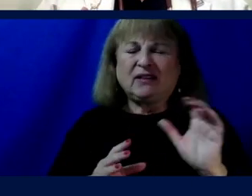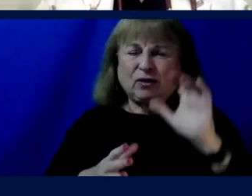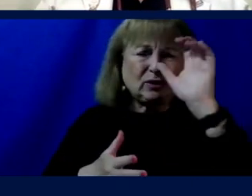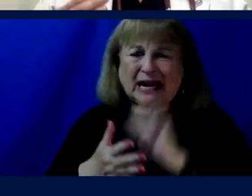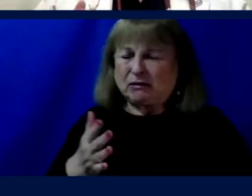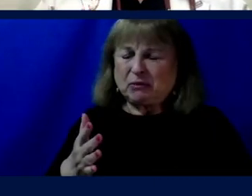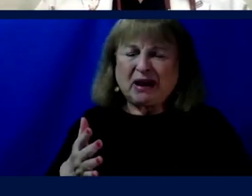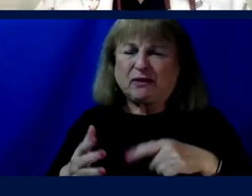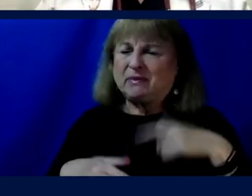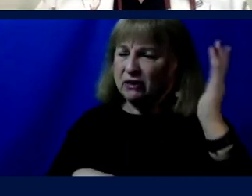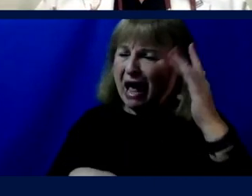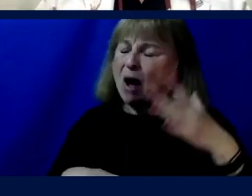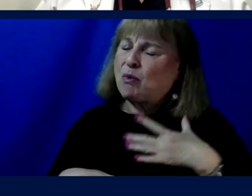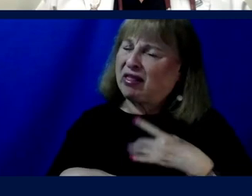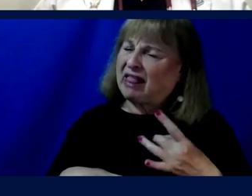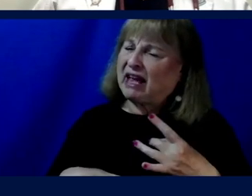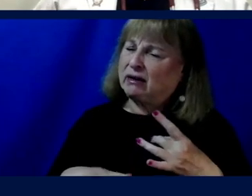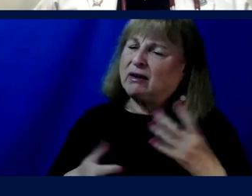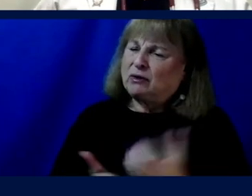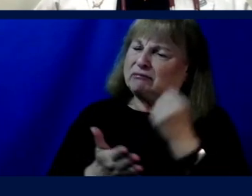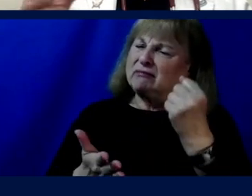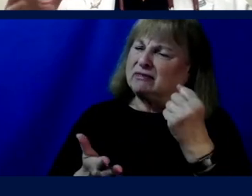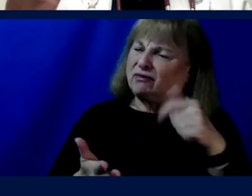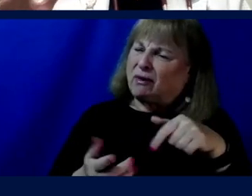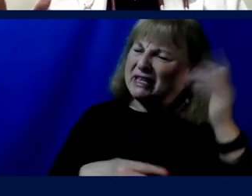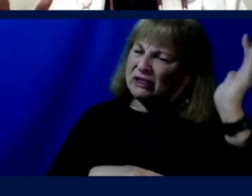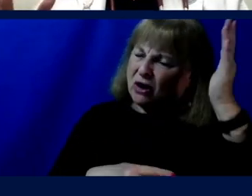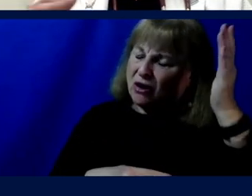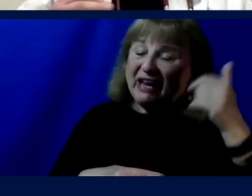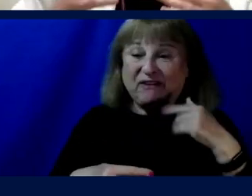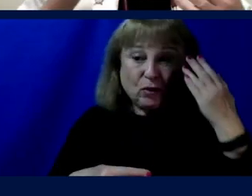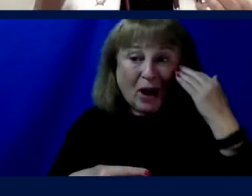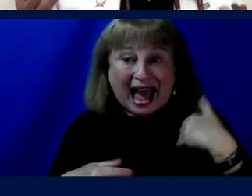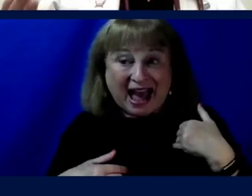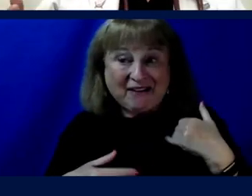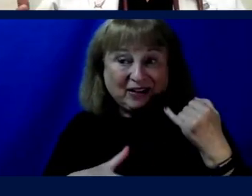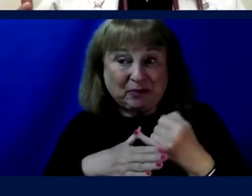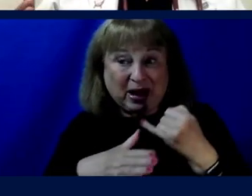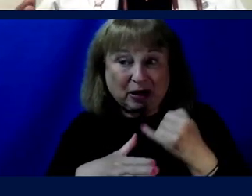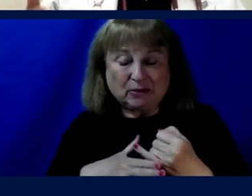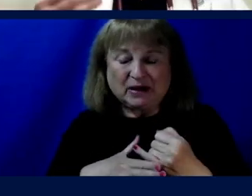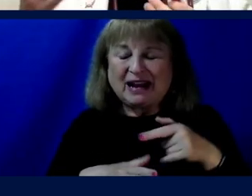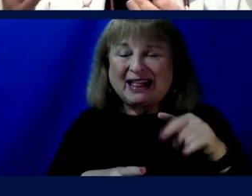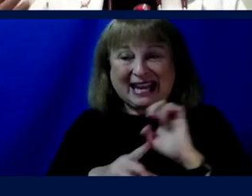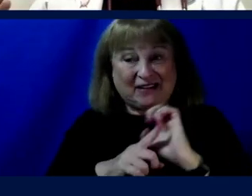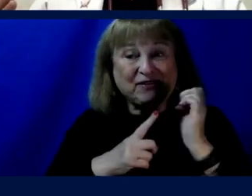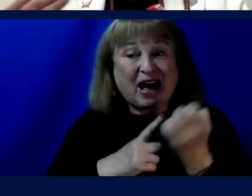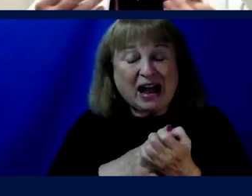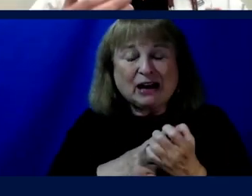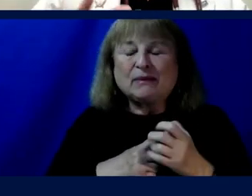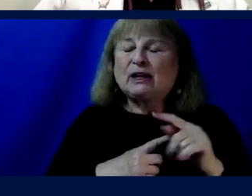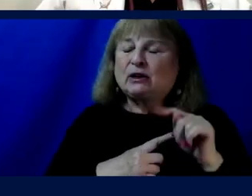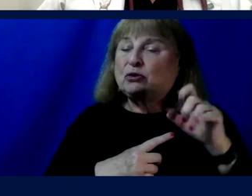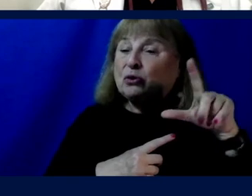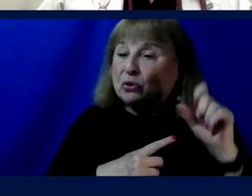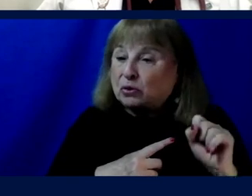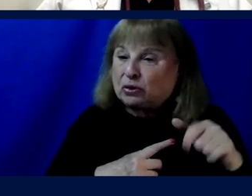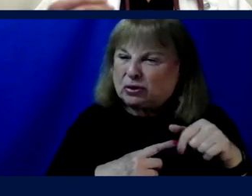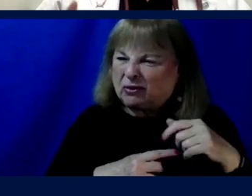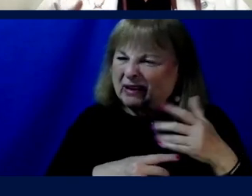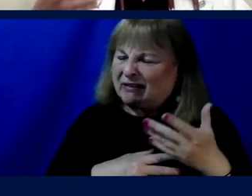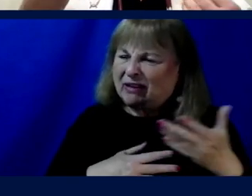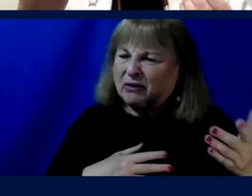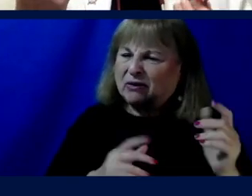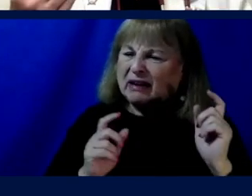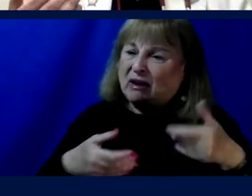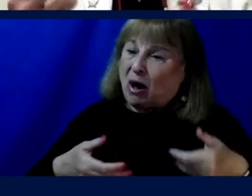from this talk, I'd like you to remember that. If you have an impairment, but the environment or tools or resources you've been given